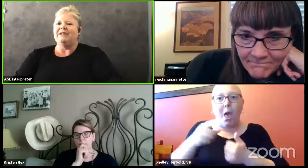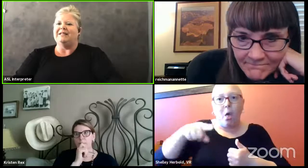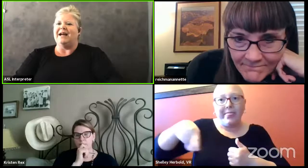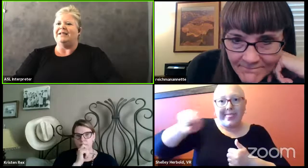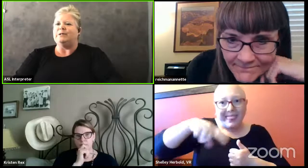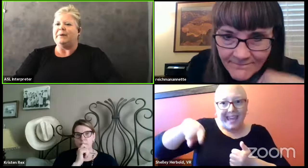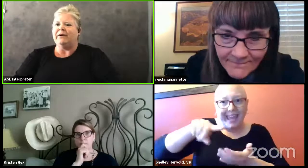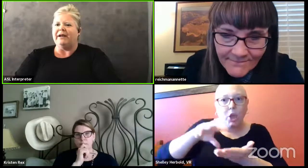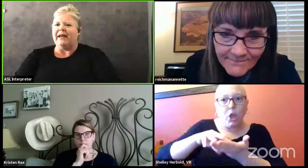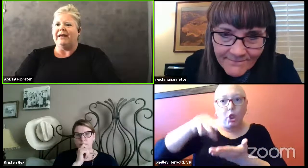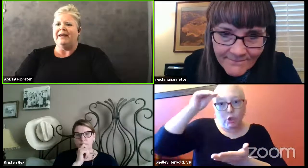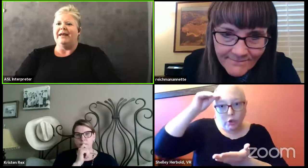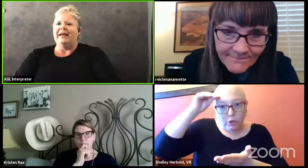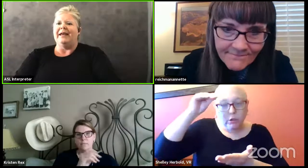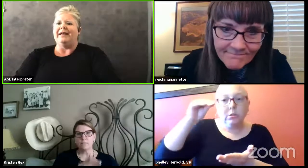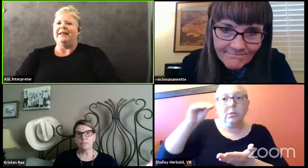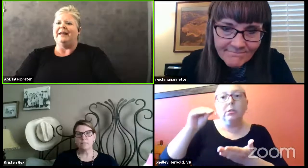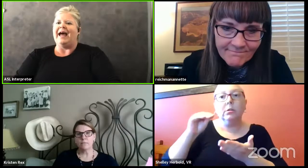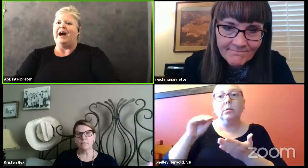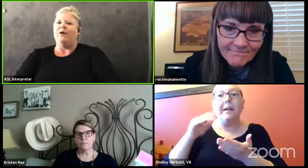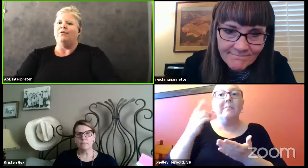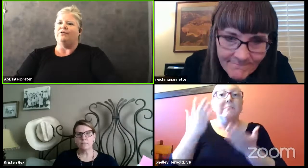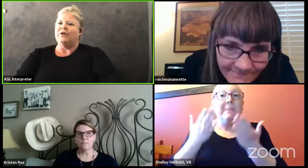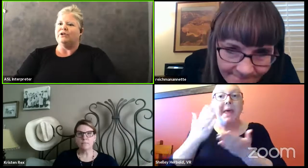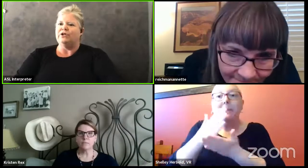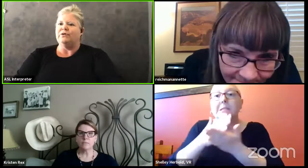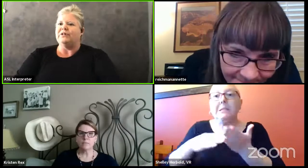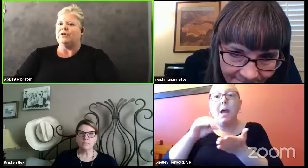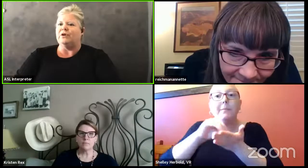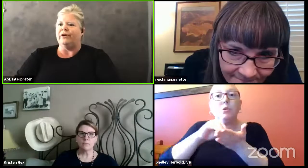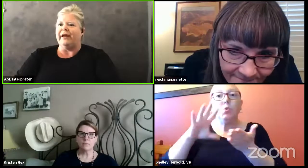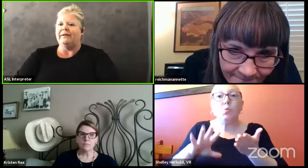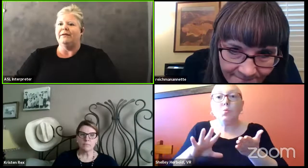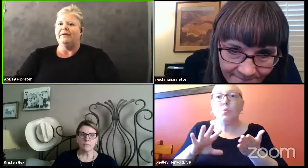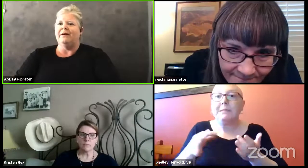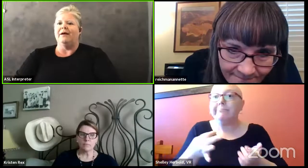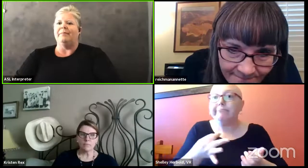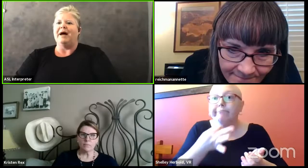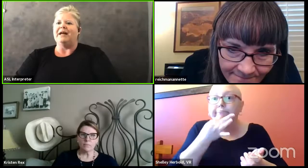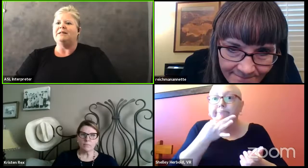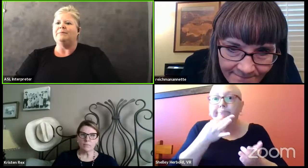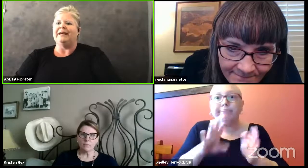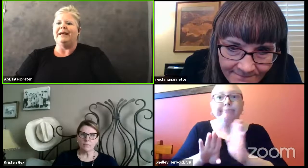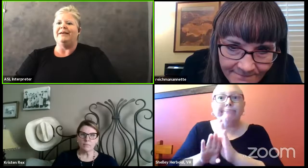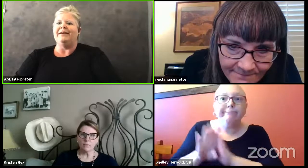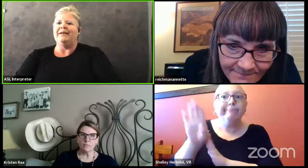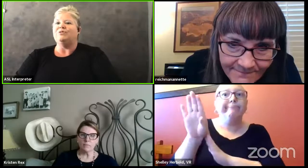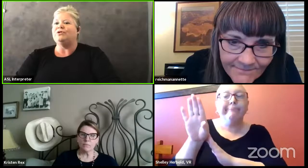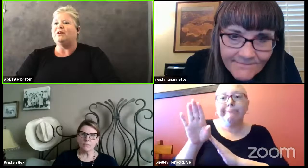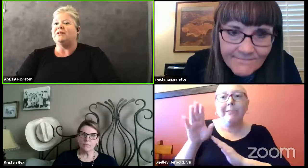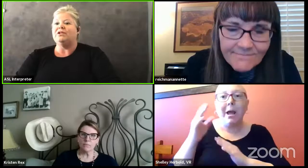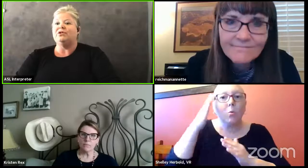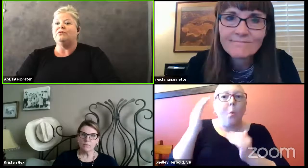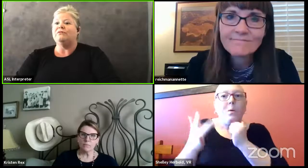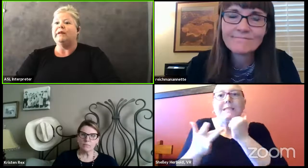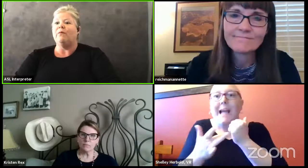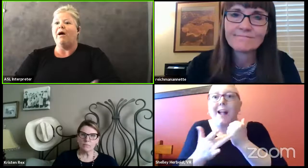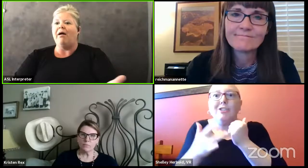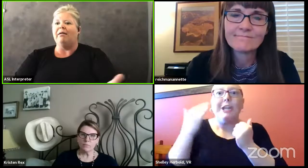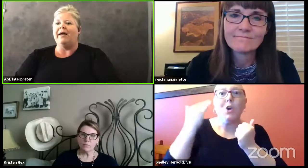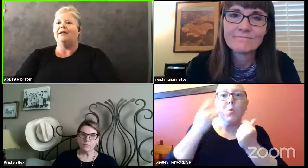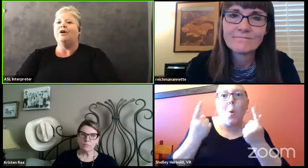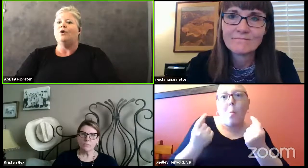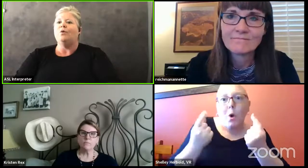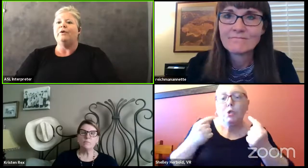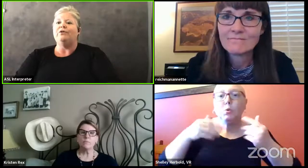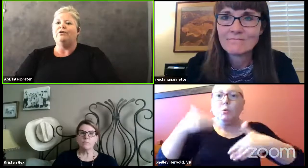decrease that disparity in how those other students are learning? Possibly some students do really